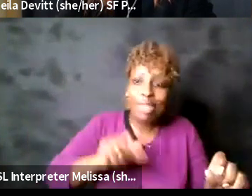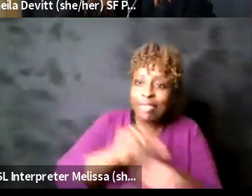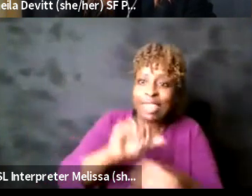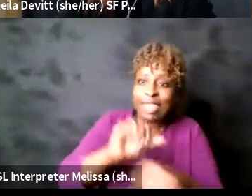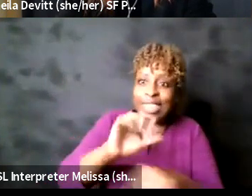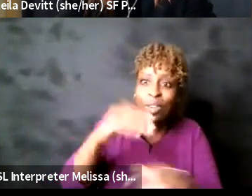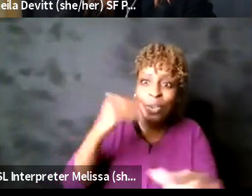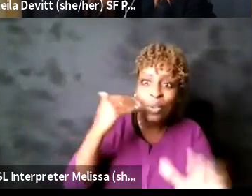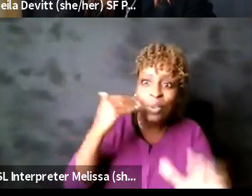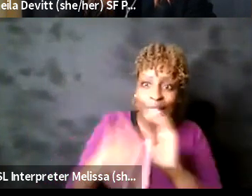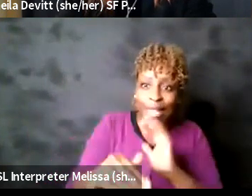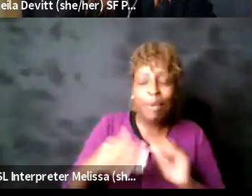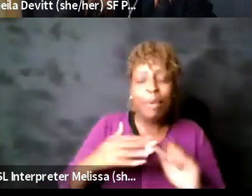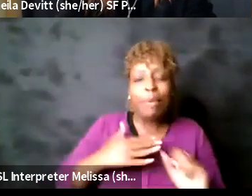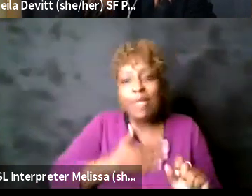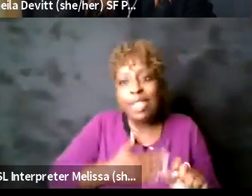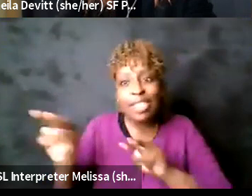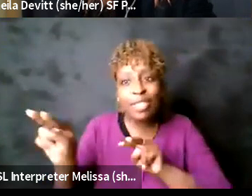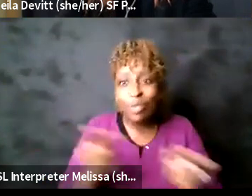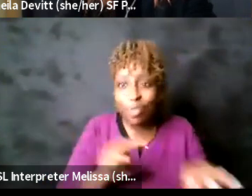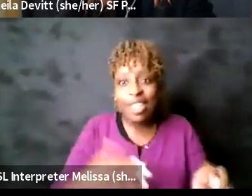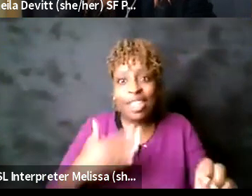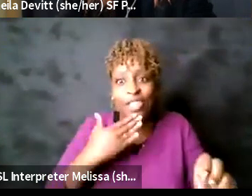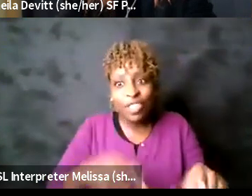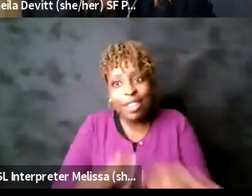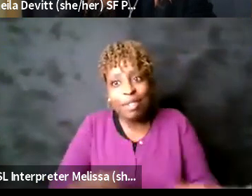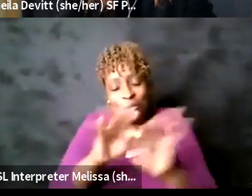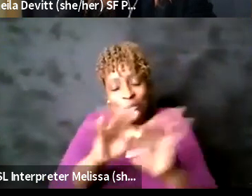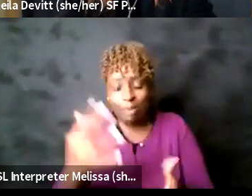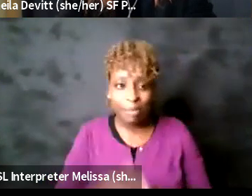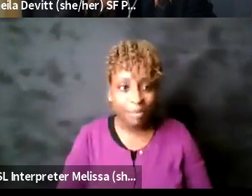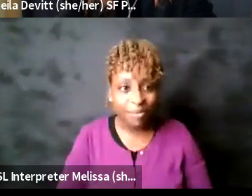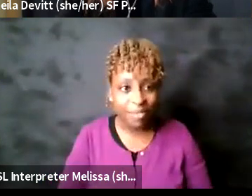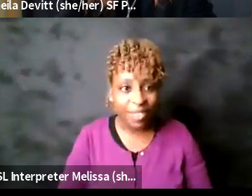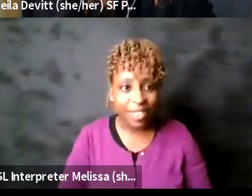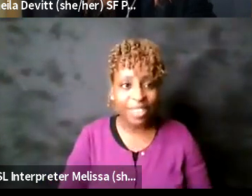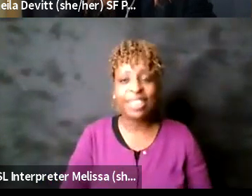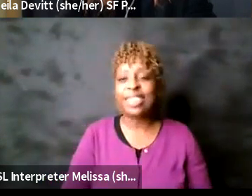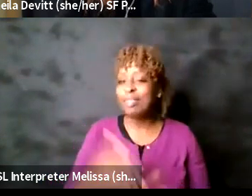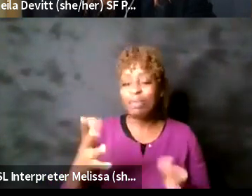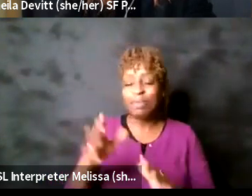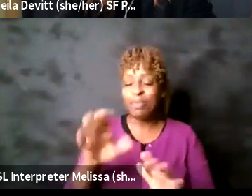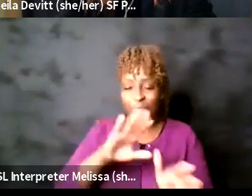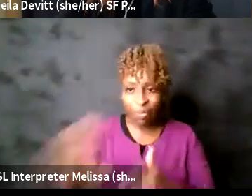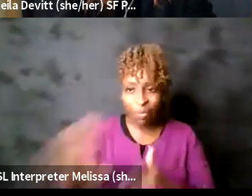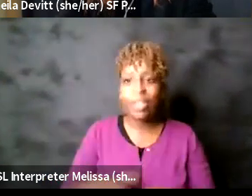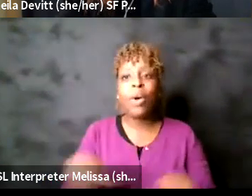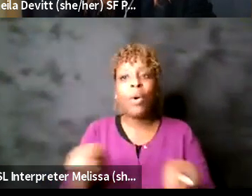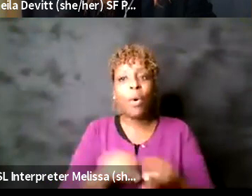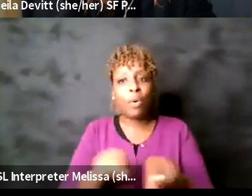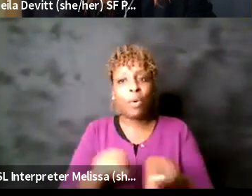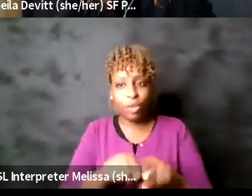there's good information in there um but along with that is uh putting forward information again so